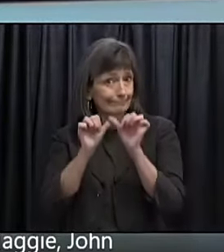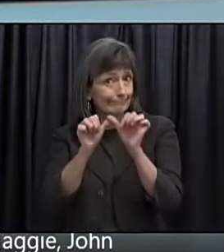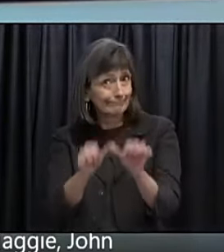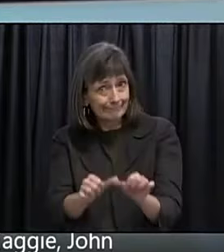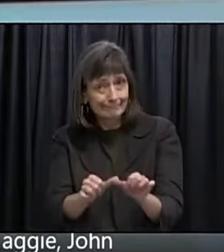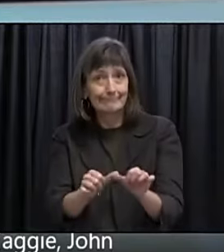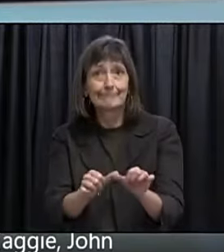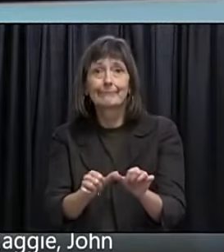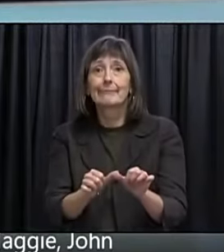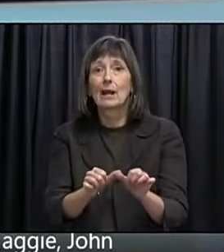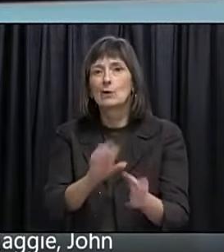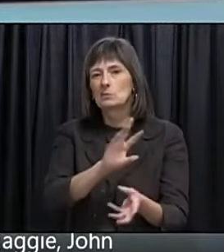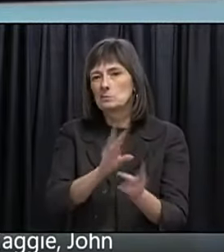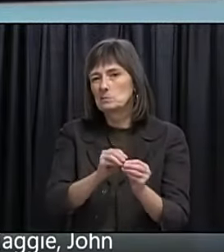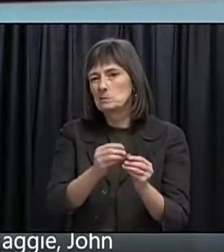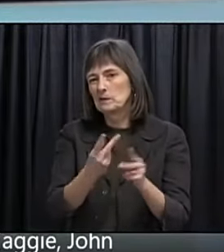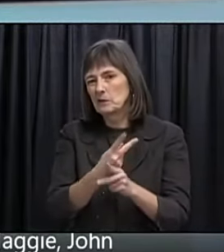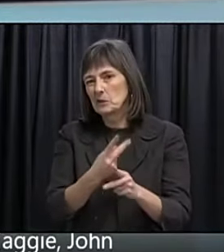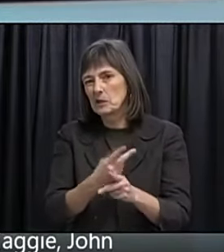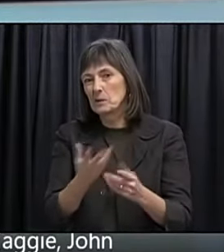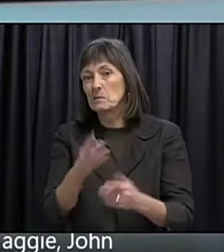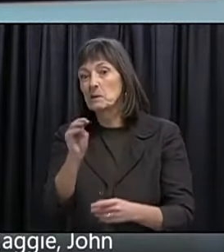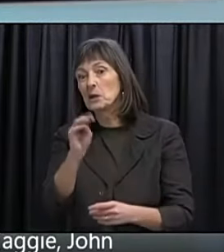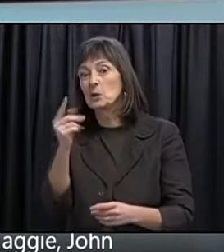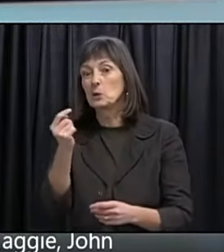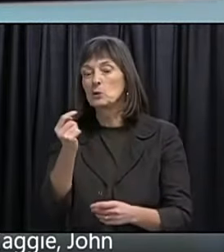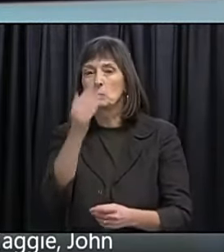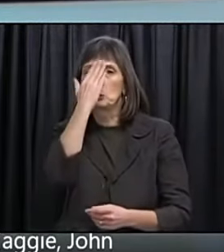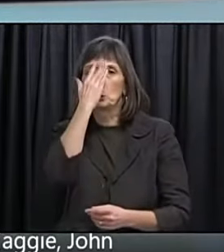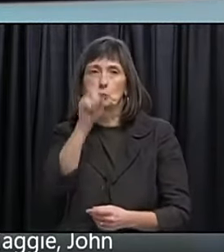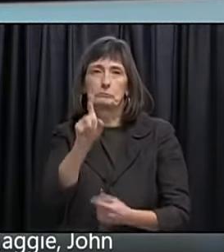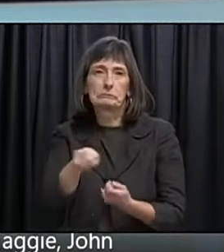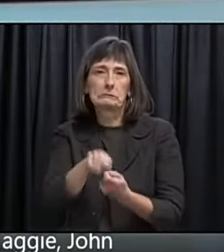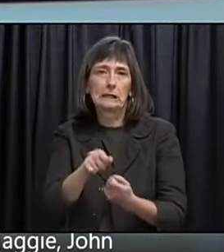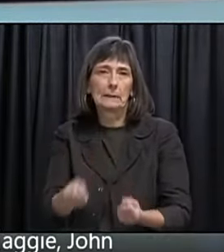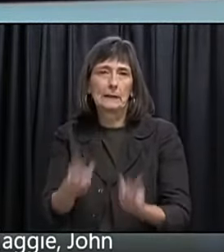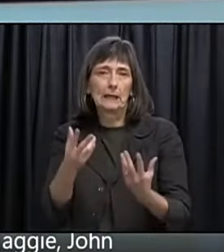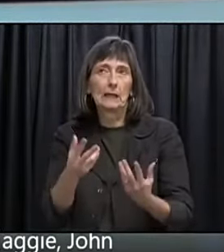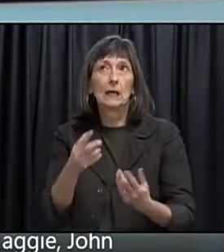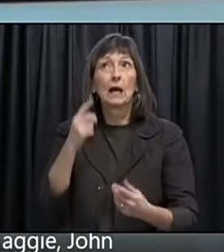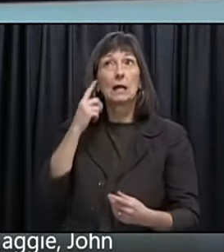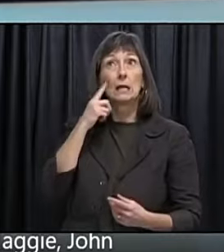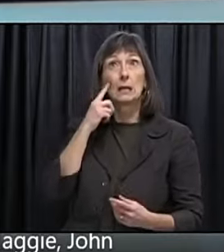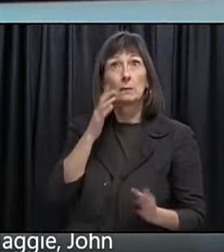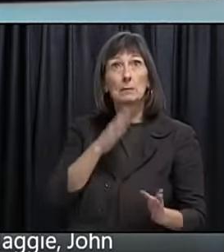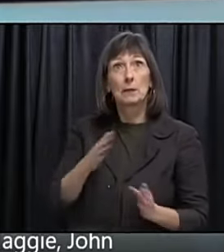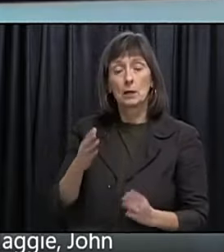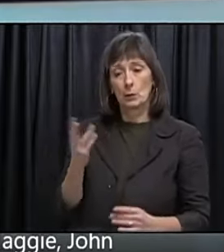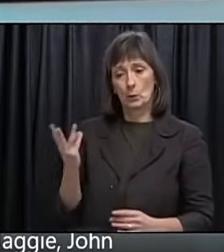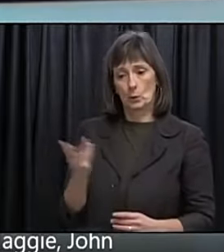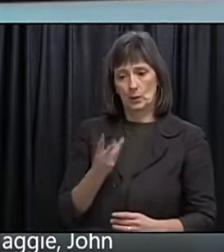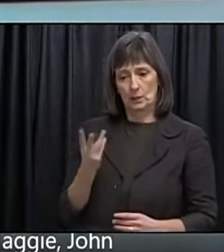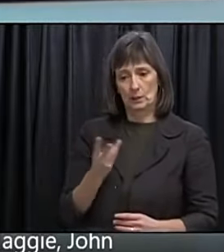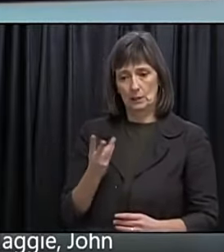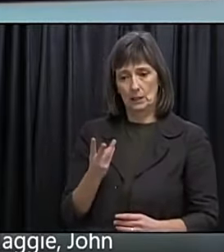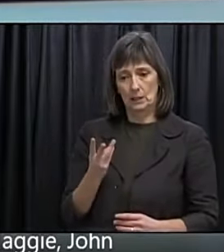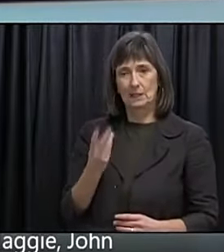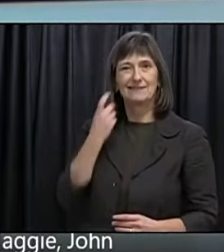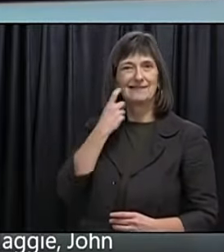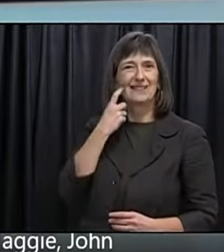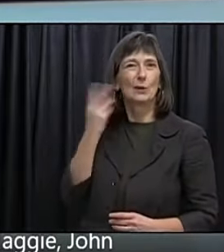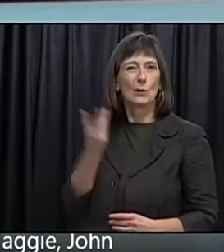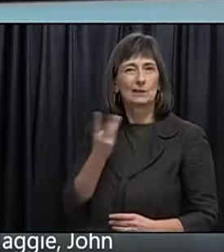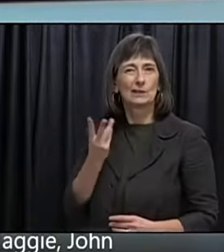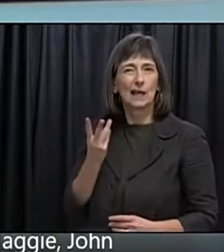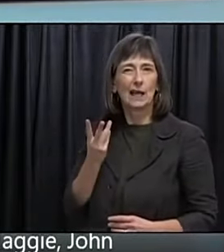accurate figures by Monday or Tuesday of next week. think Wednesday was a day when really they just did their